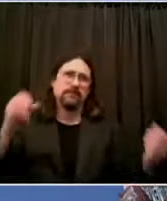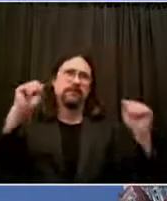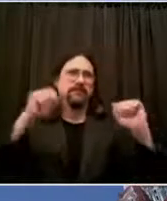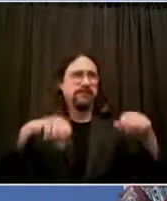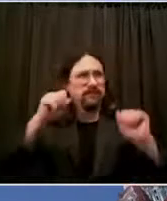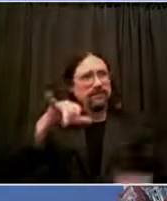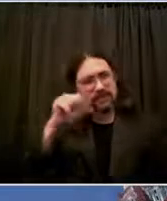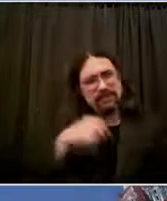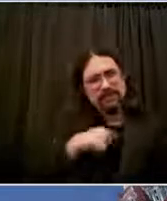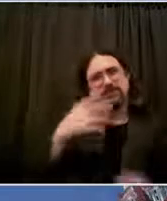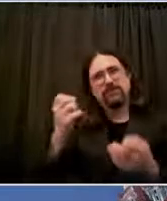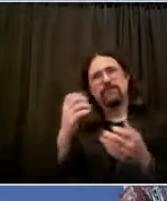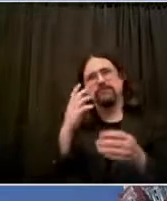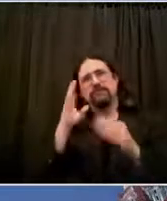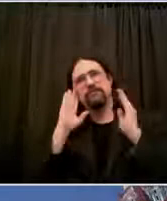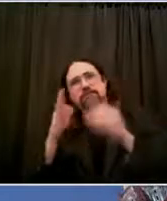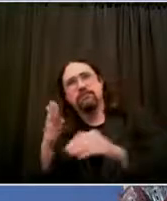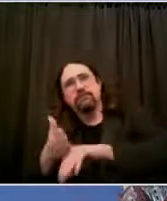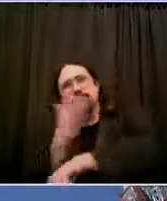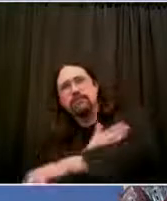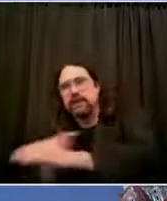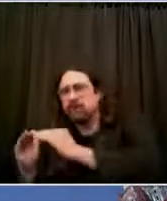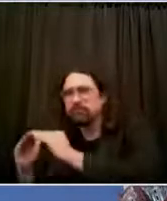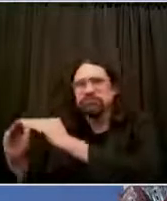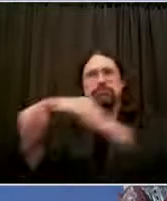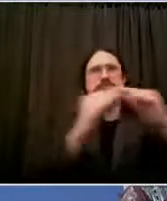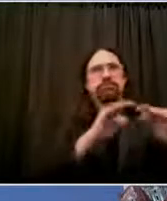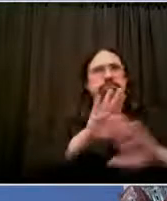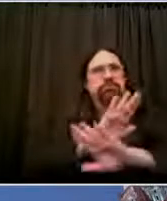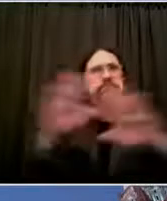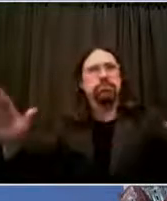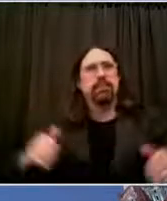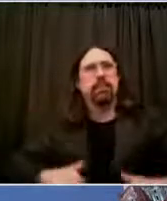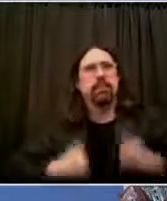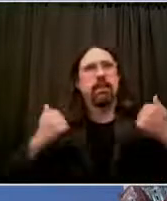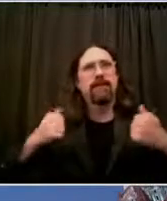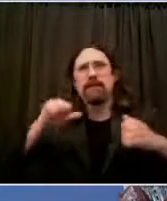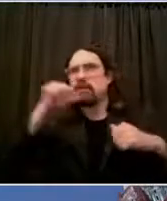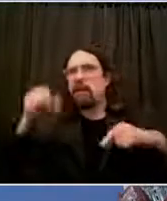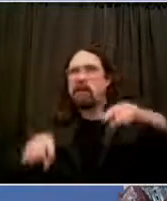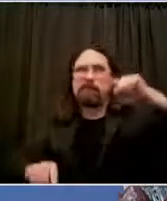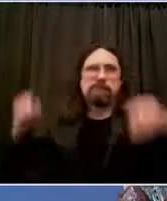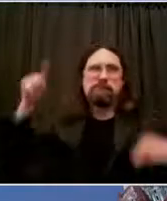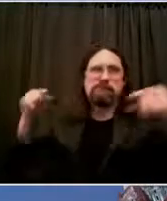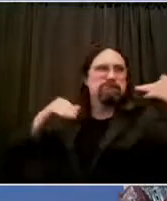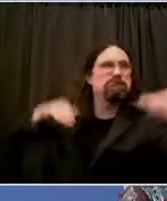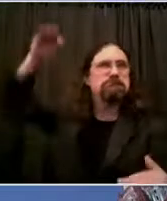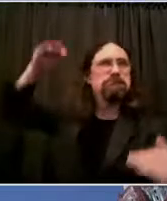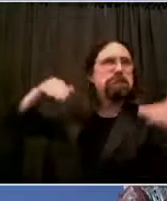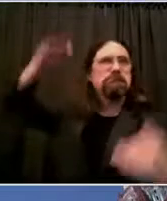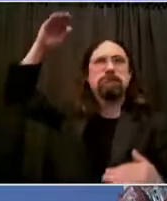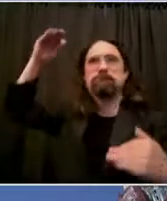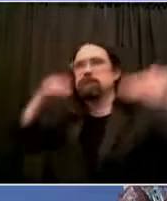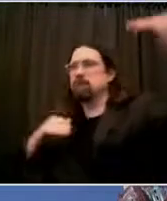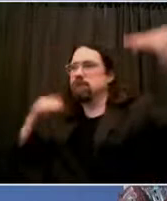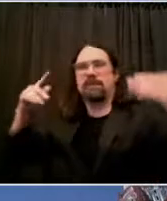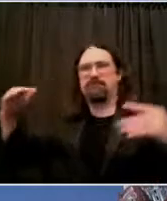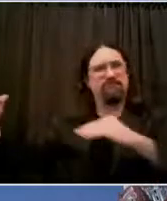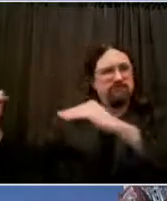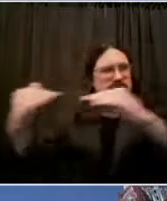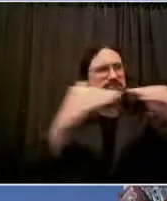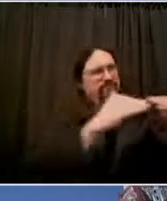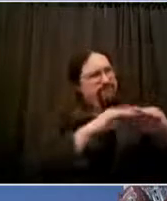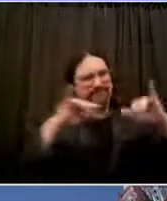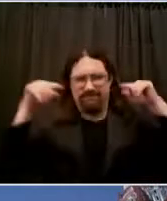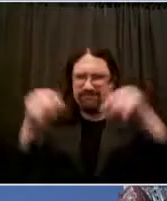must have in the city. So fighting the coronavirus in every way possible is essential to doing the work of justice.